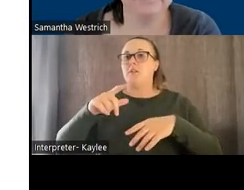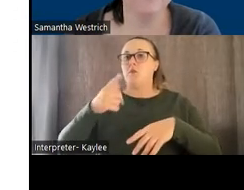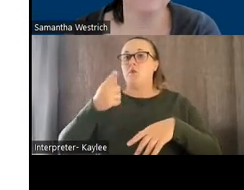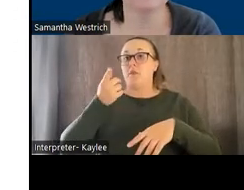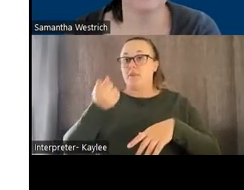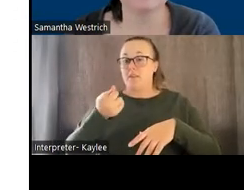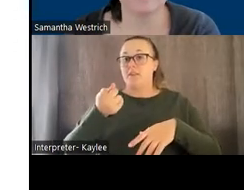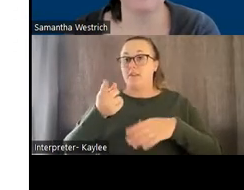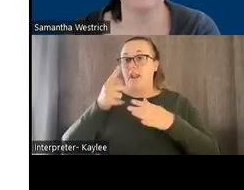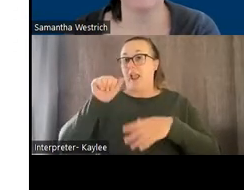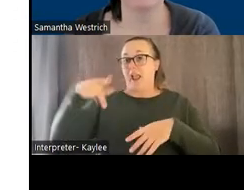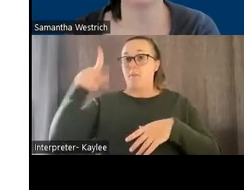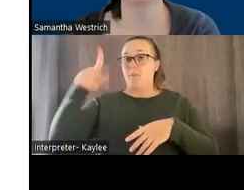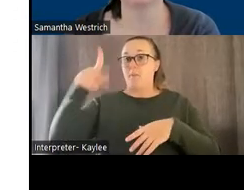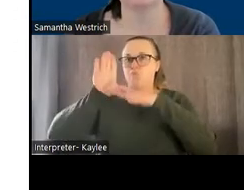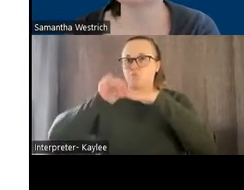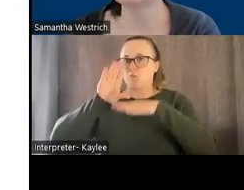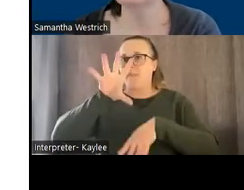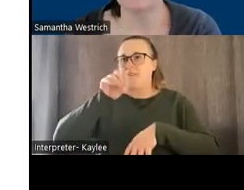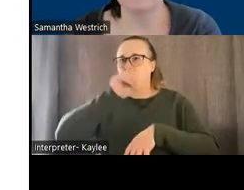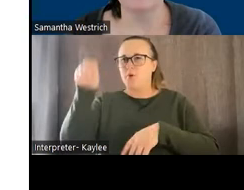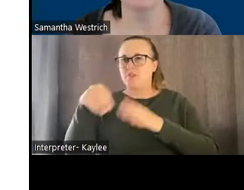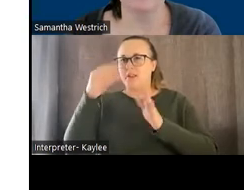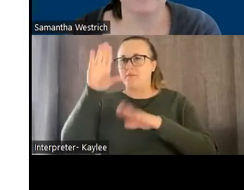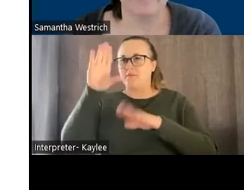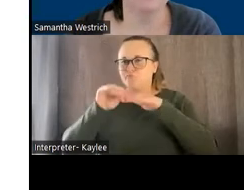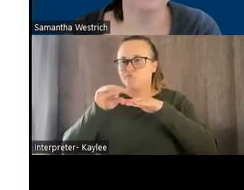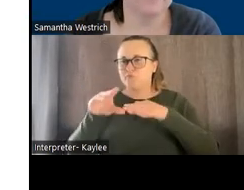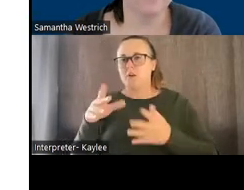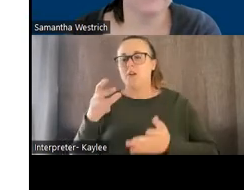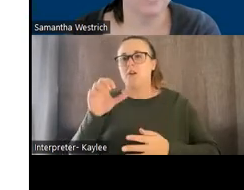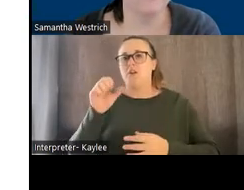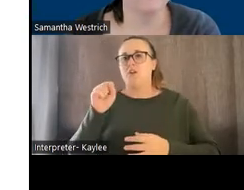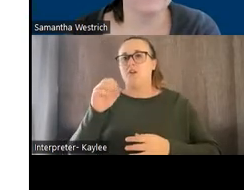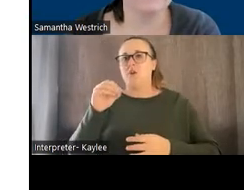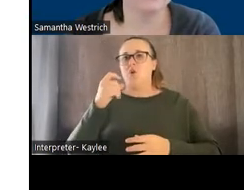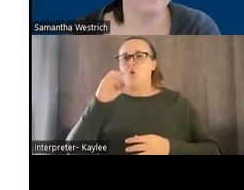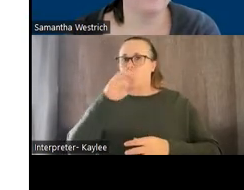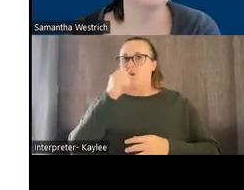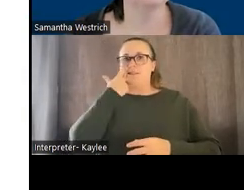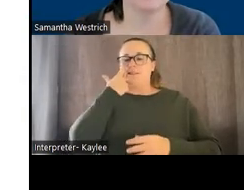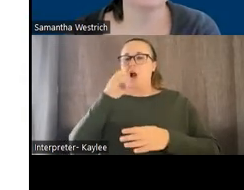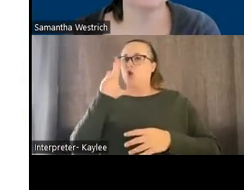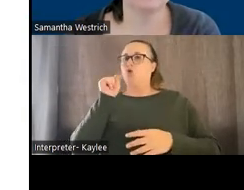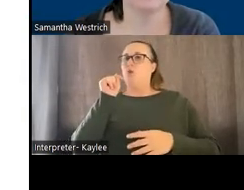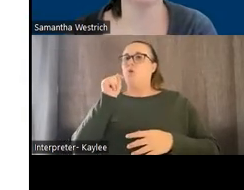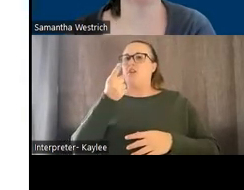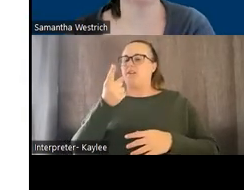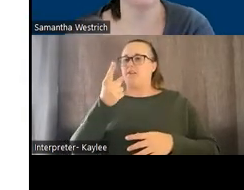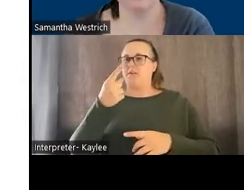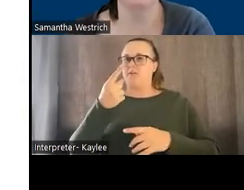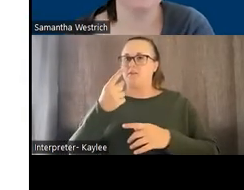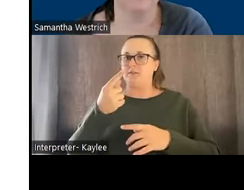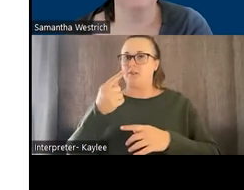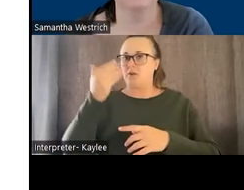Awareness Month. So they did have like a few days where the app was 50% off and they do that multiple times throughout the year.